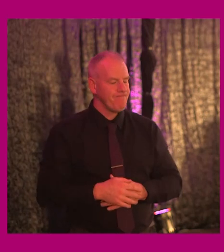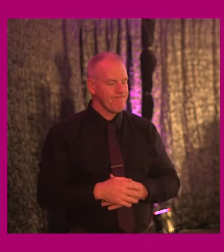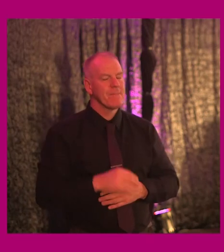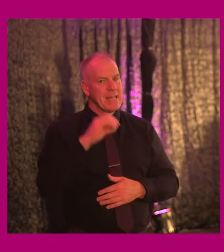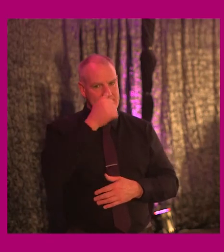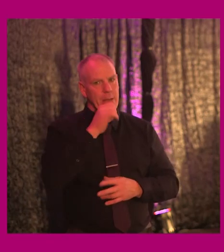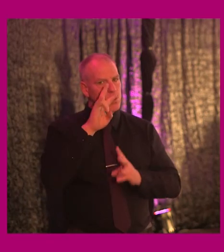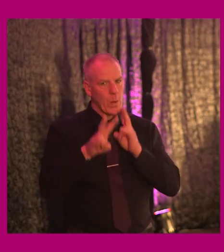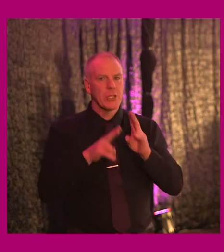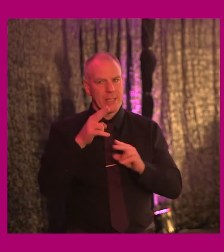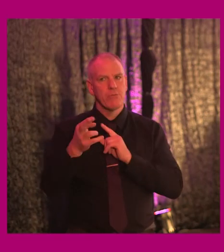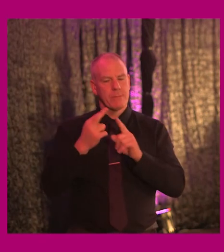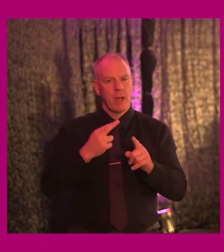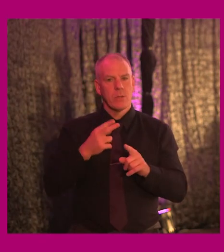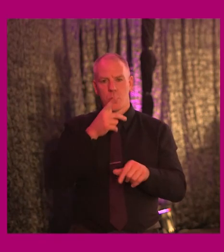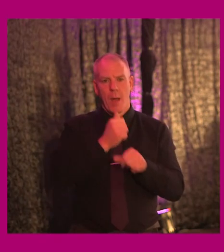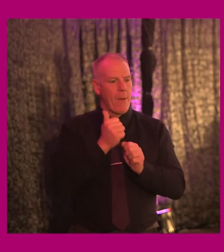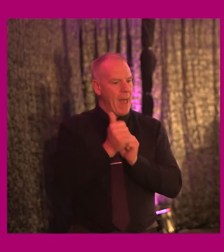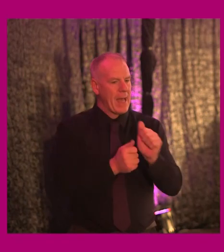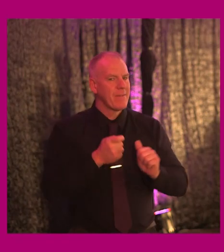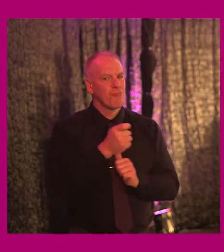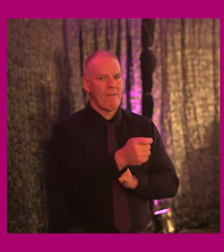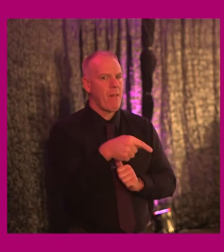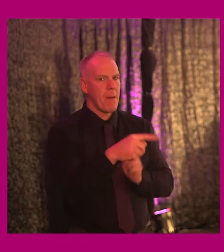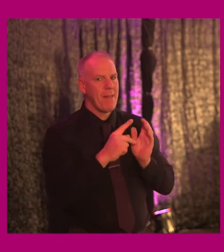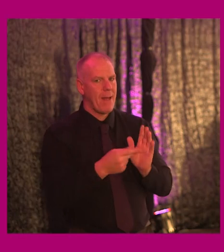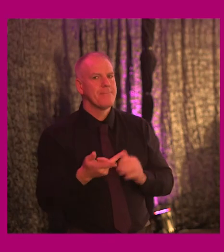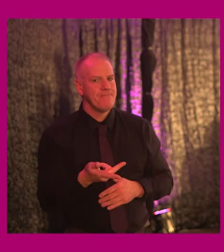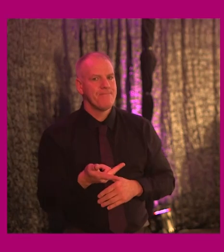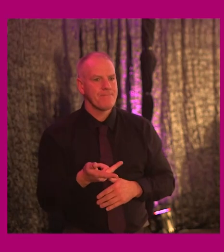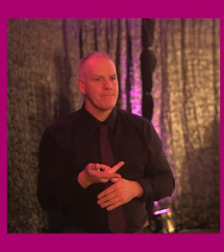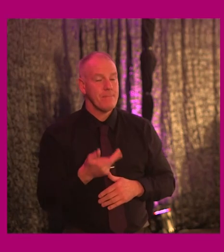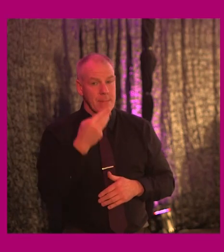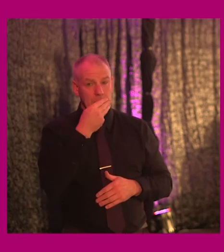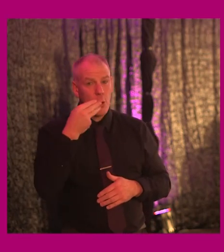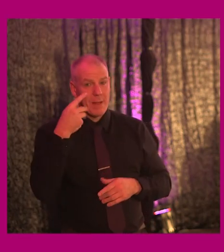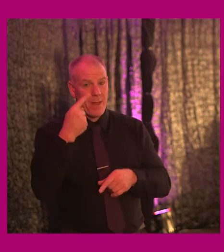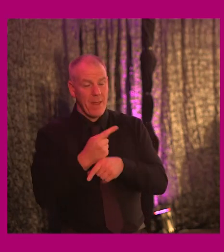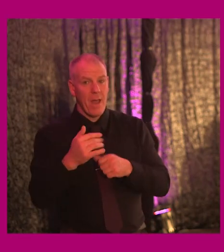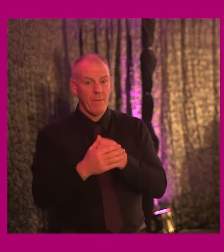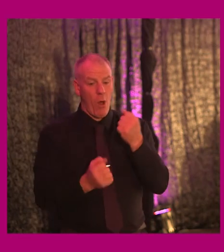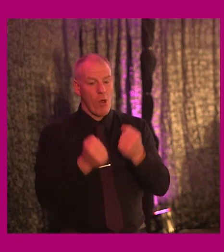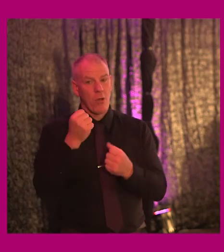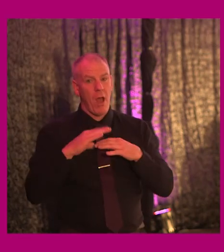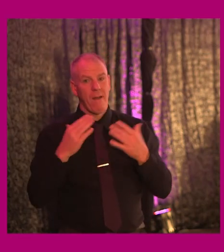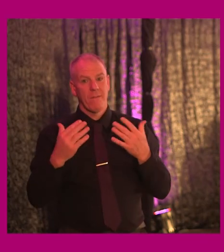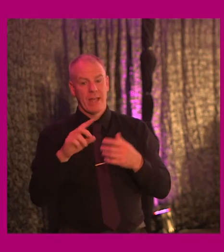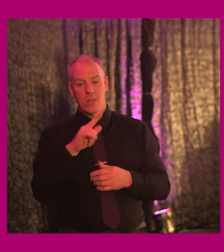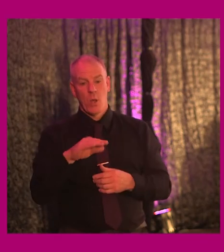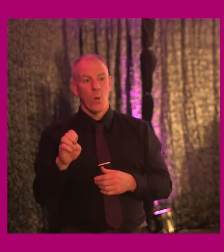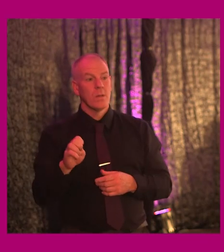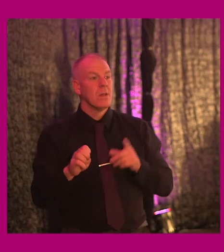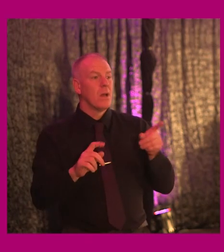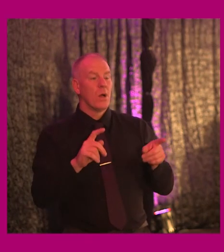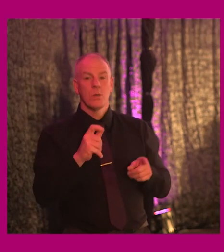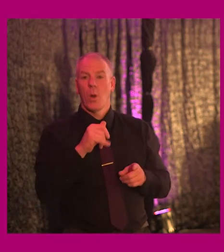to be answered regarding active travel and commitments to car-free zones. We heard Tony earlier talking